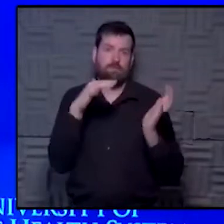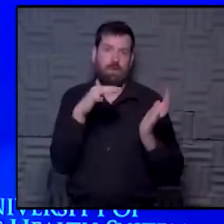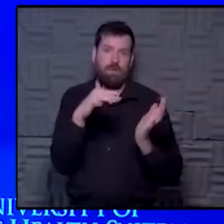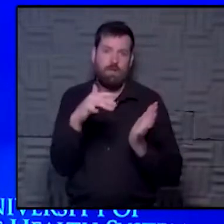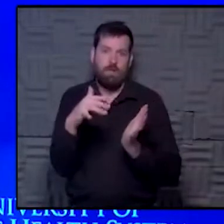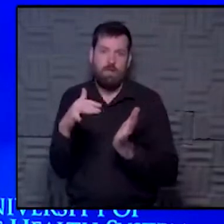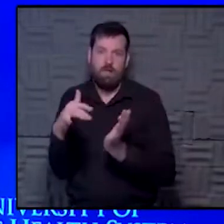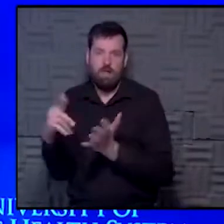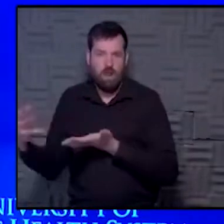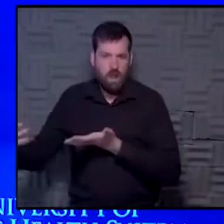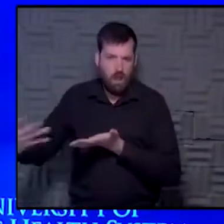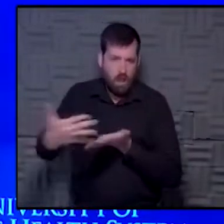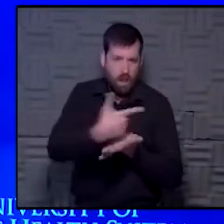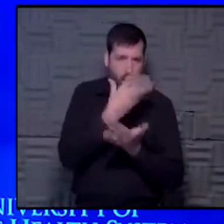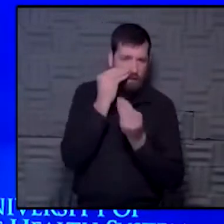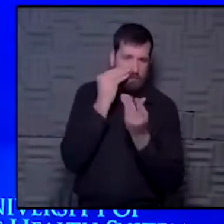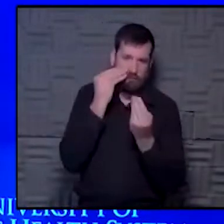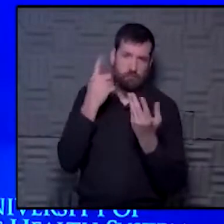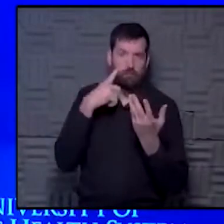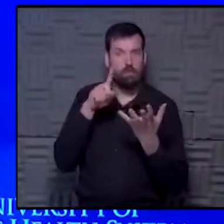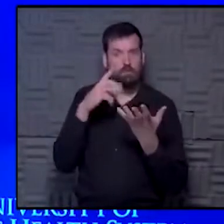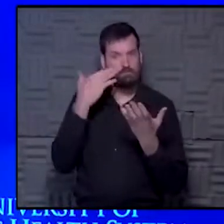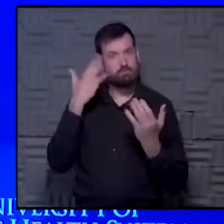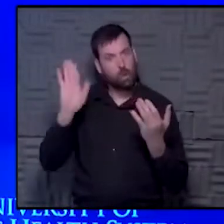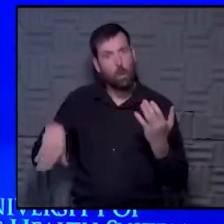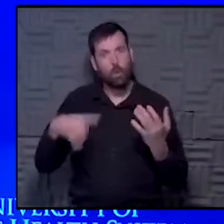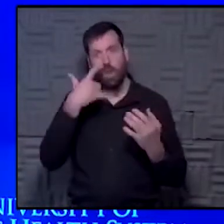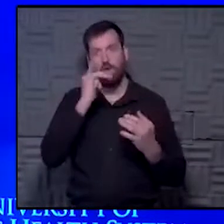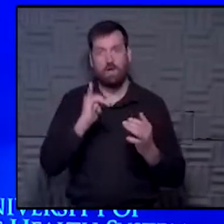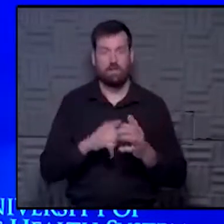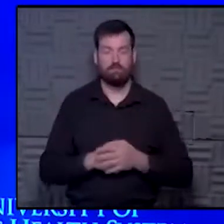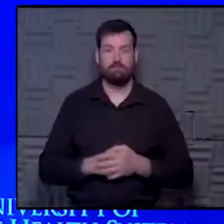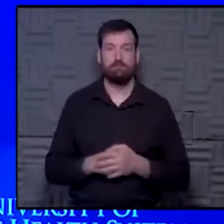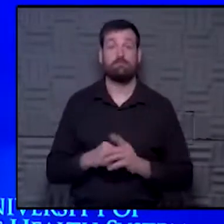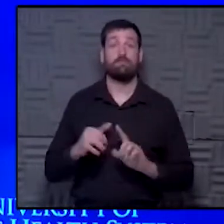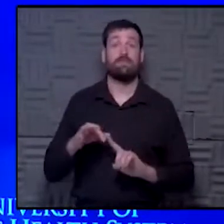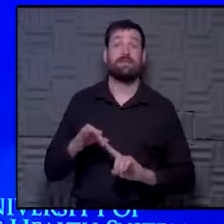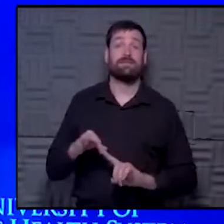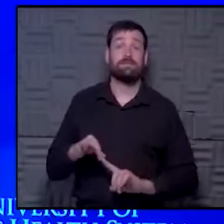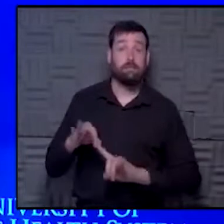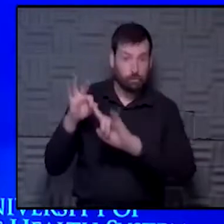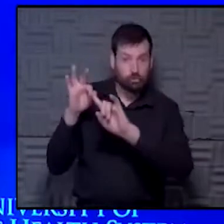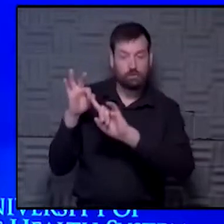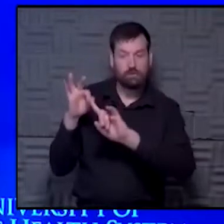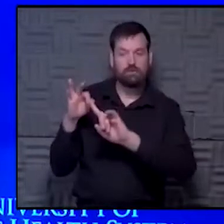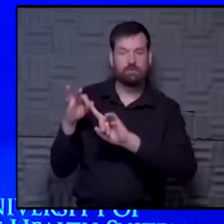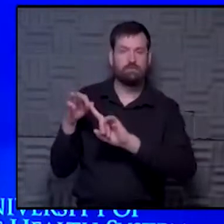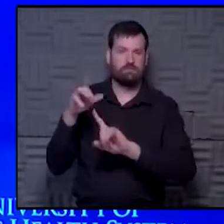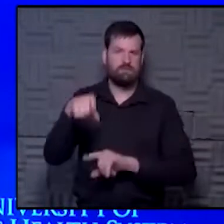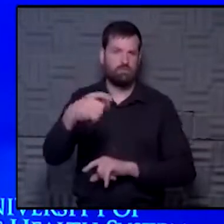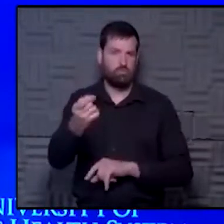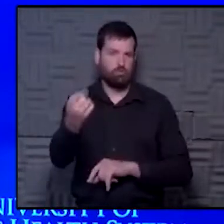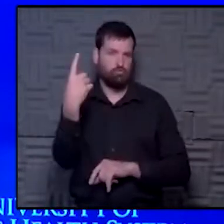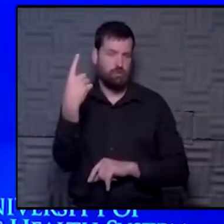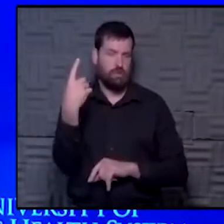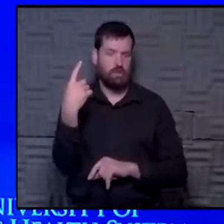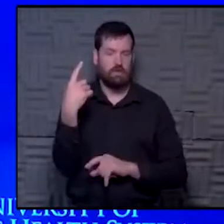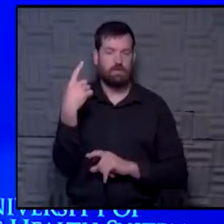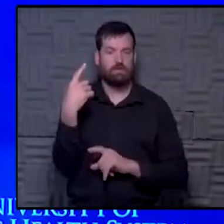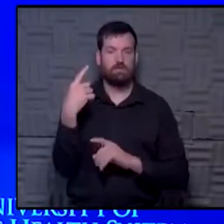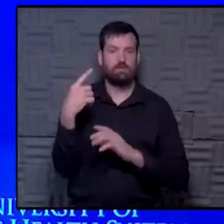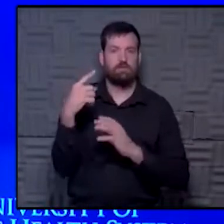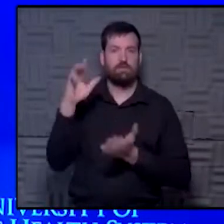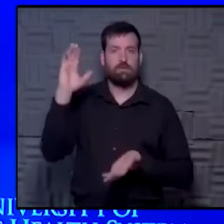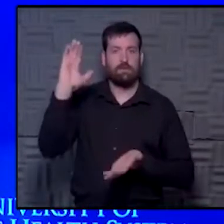population, enough people and enough results to know exactly what this looks like. Especially, as we need to understand as well, the impact of